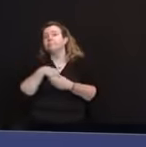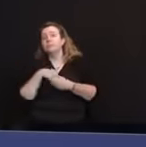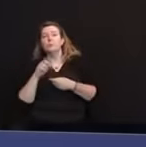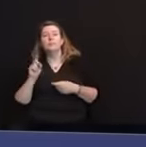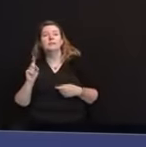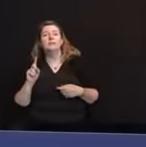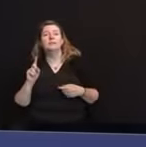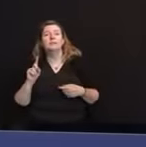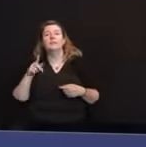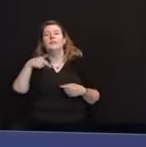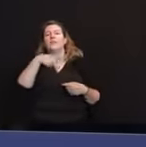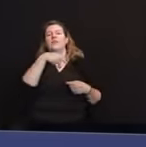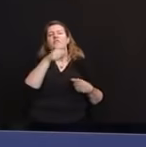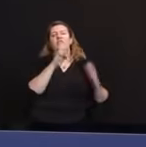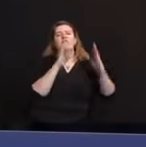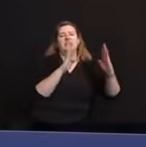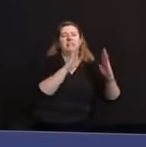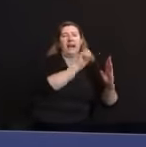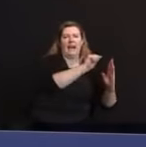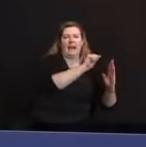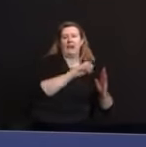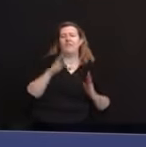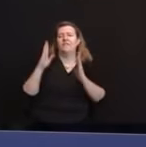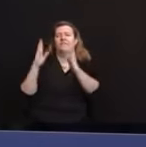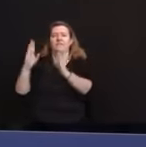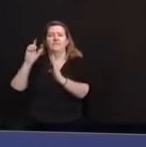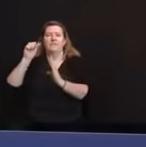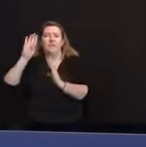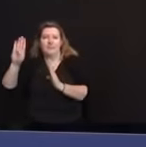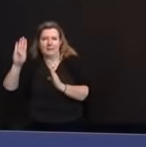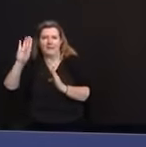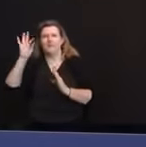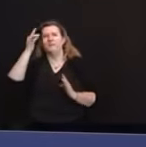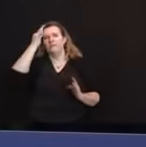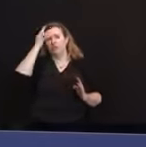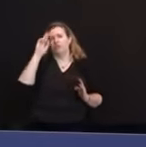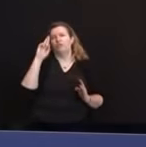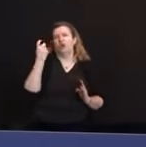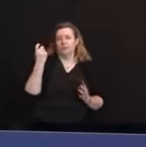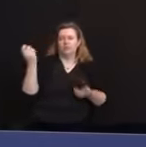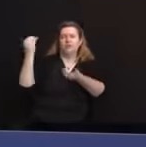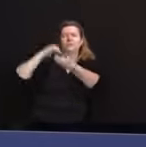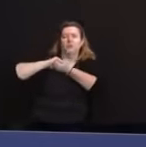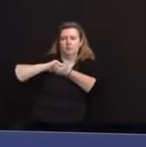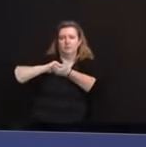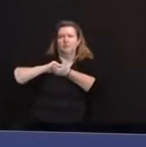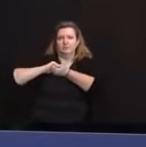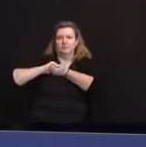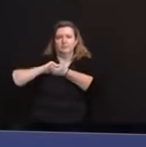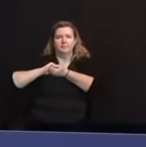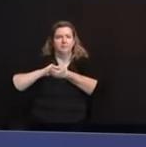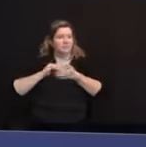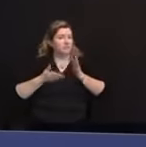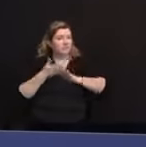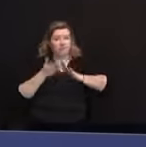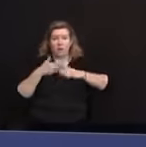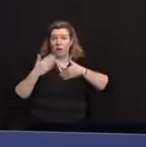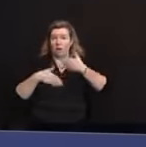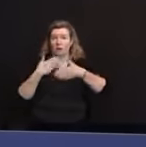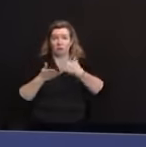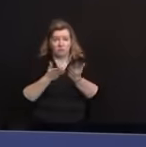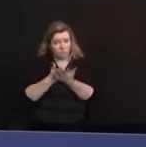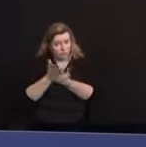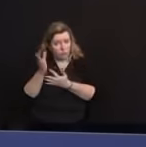Federal Pharmacy Partnership, which will be running all through the rest of December, all through